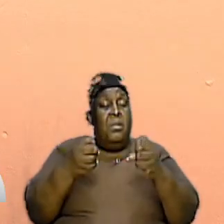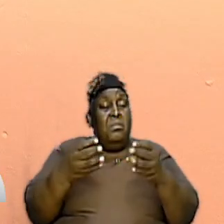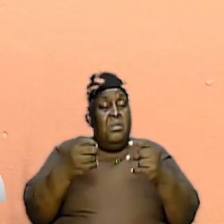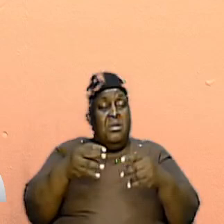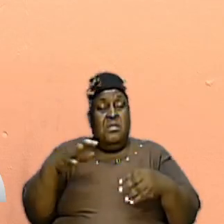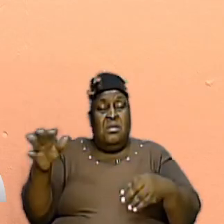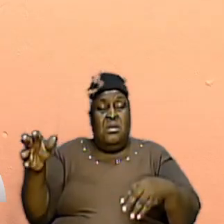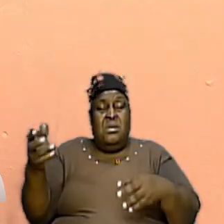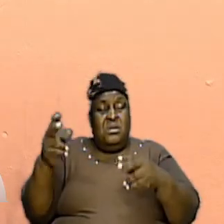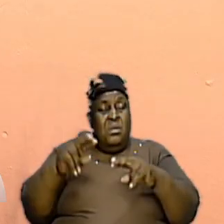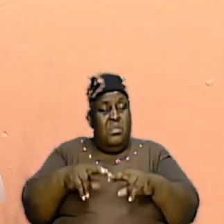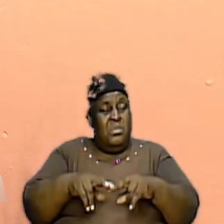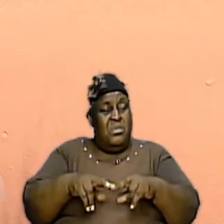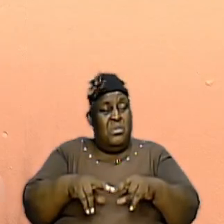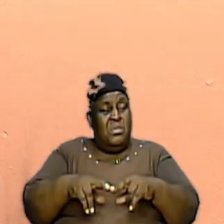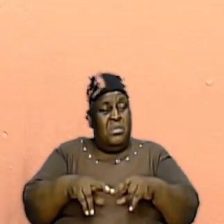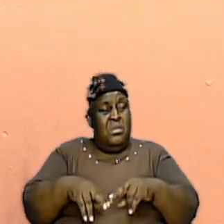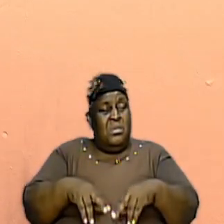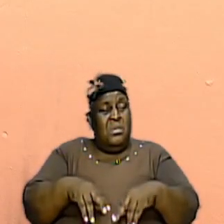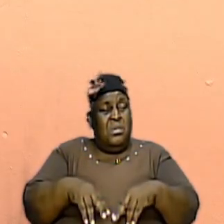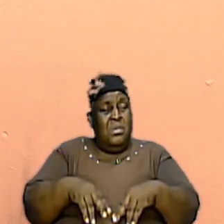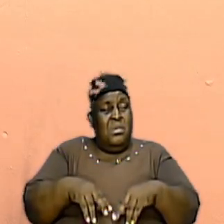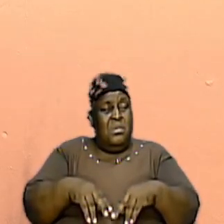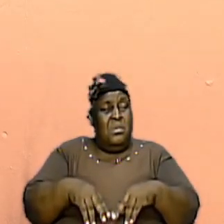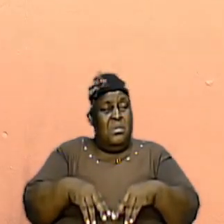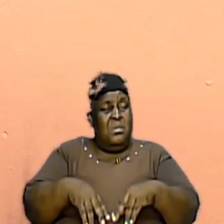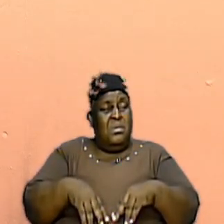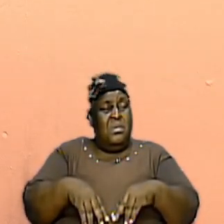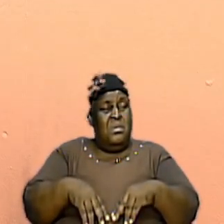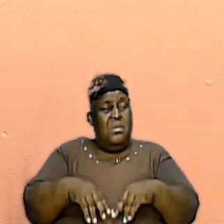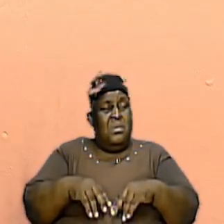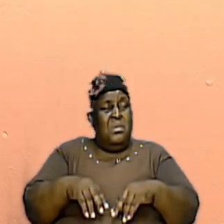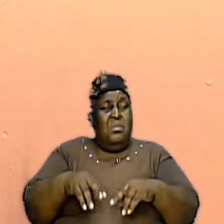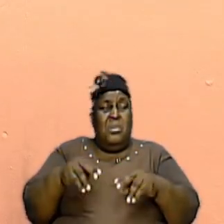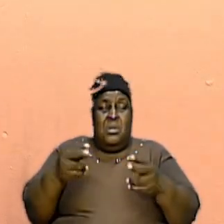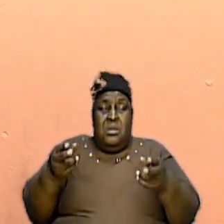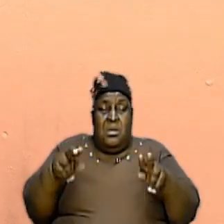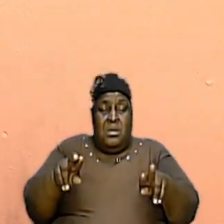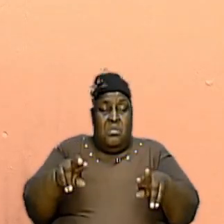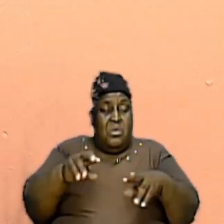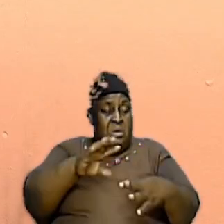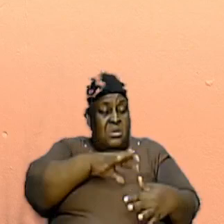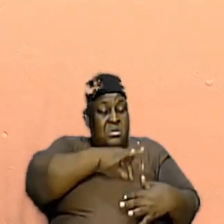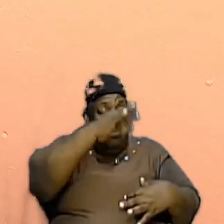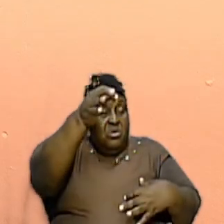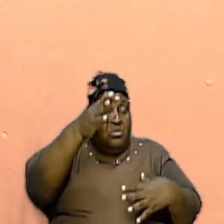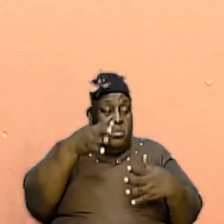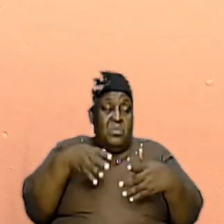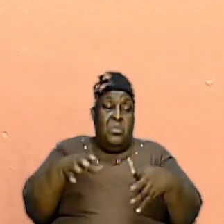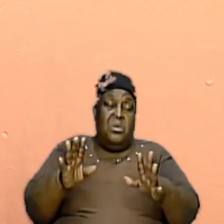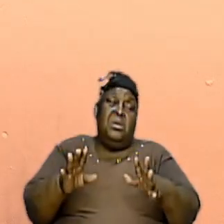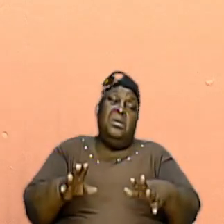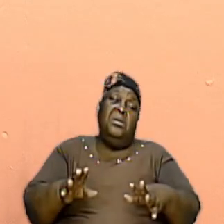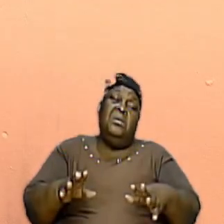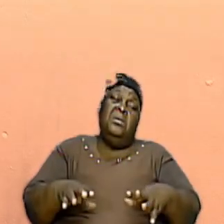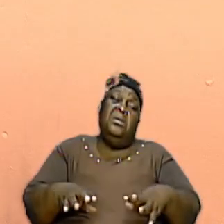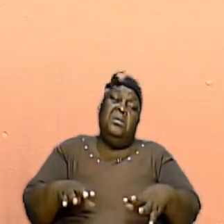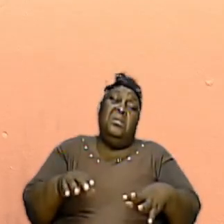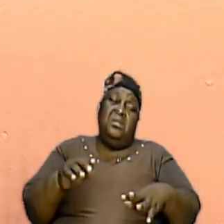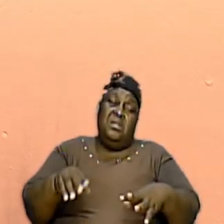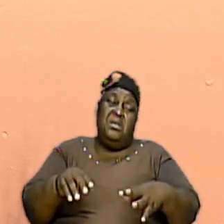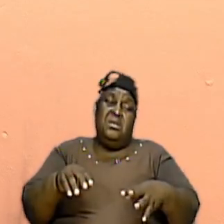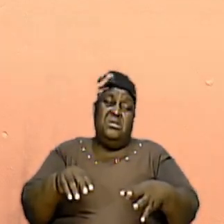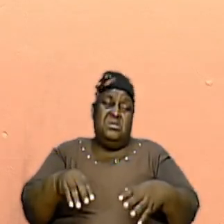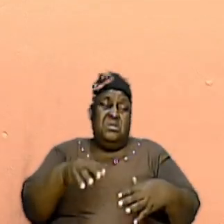doesn't happen physically again, but it has happened but in a spiritual way and in this